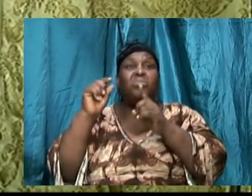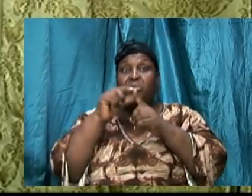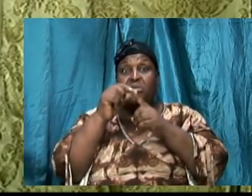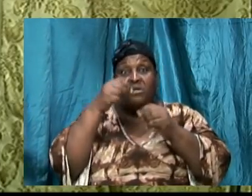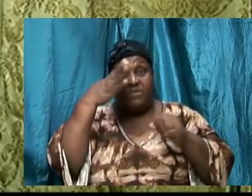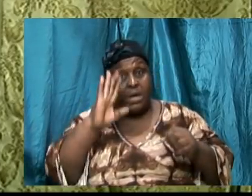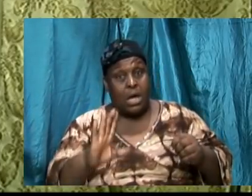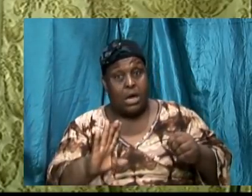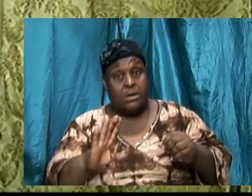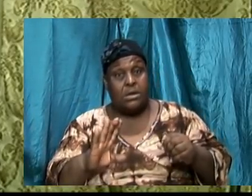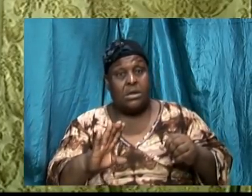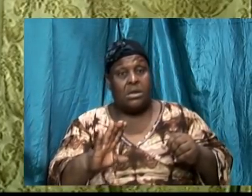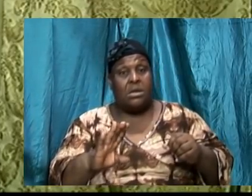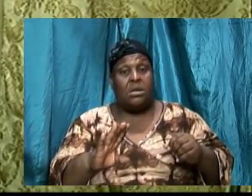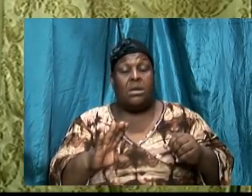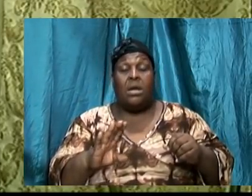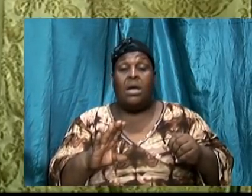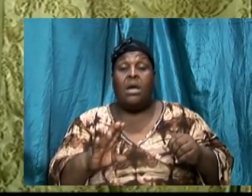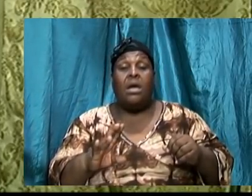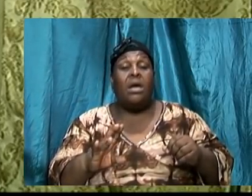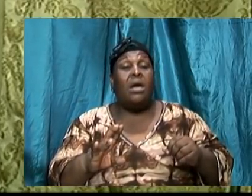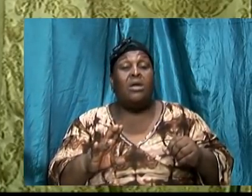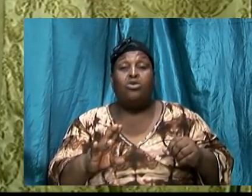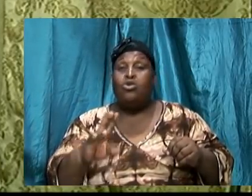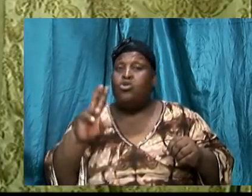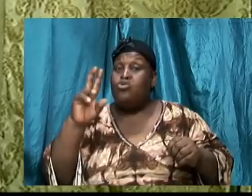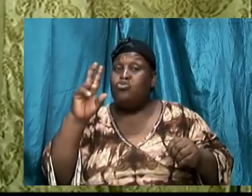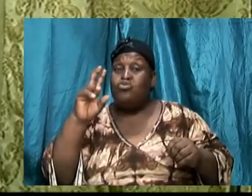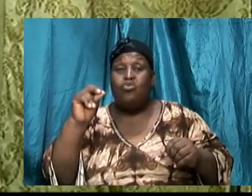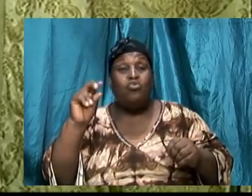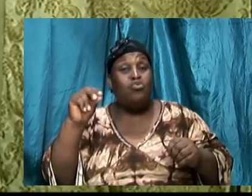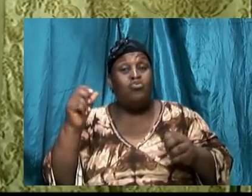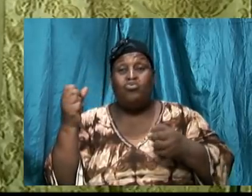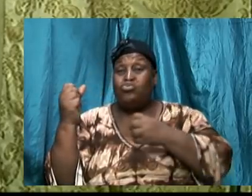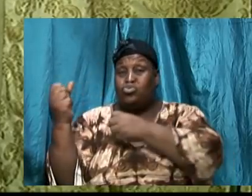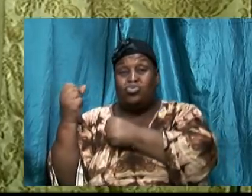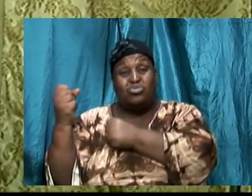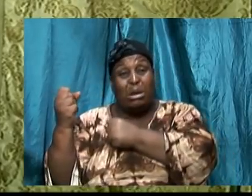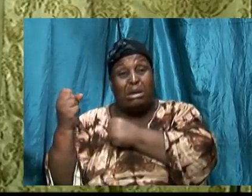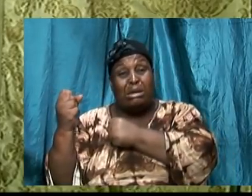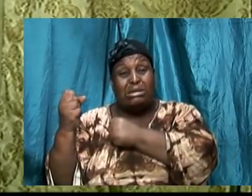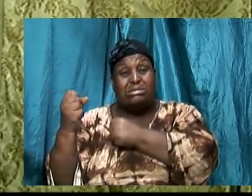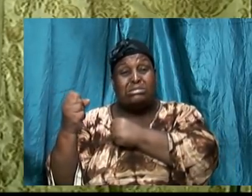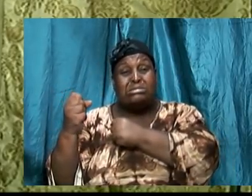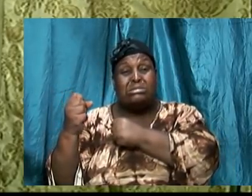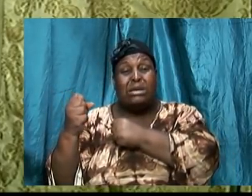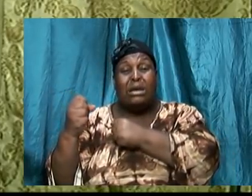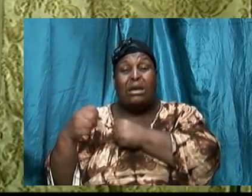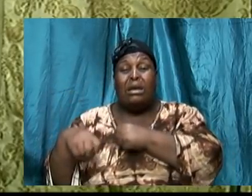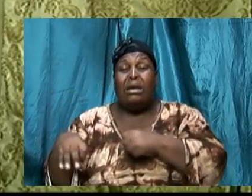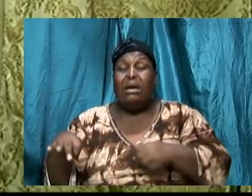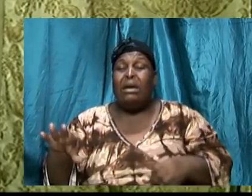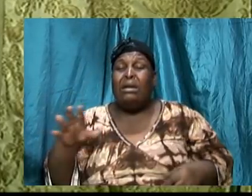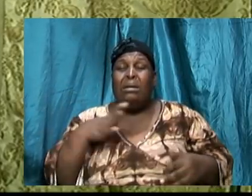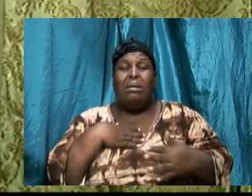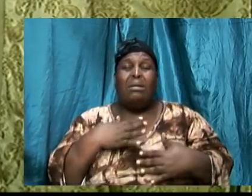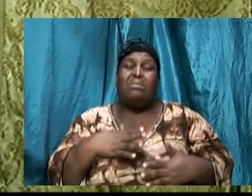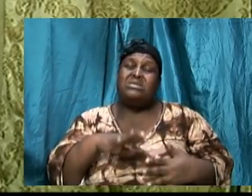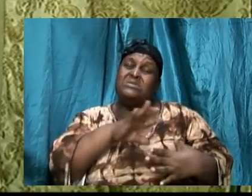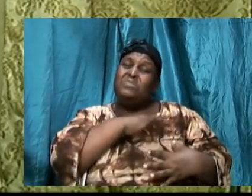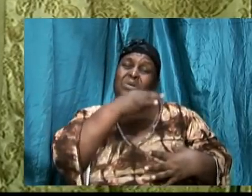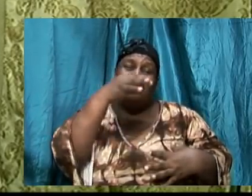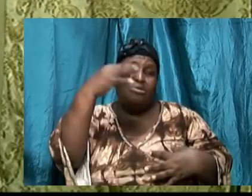and are anemic and the foundations are washing away and we are only Christians by